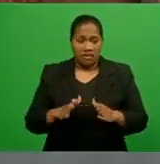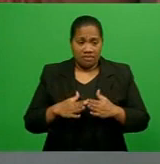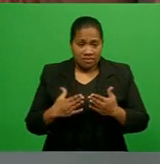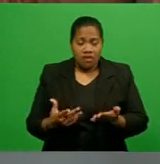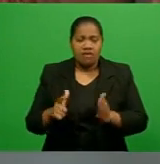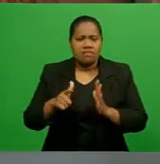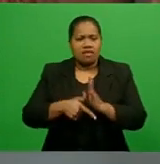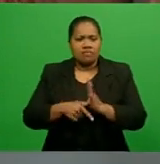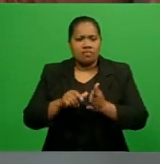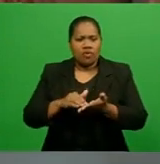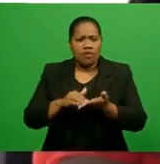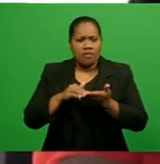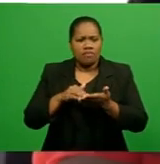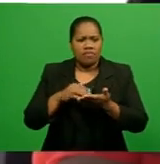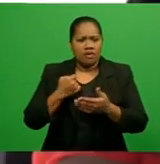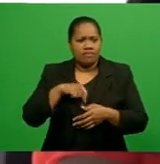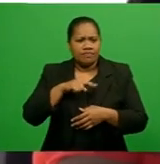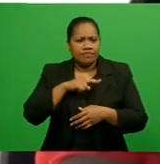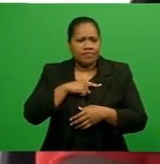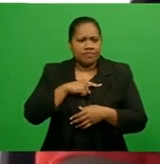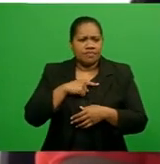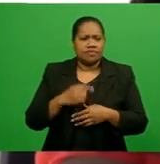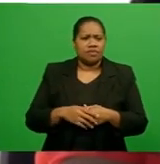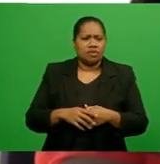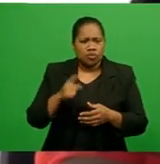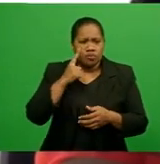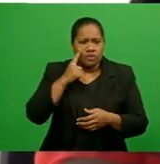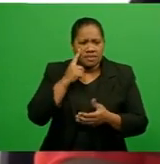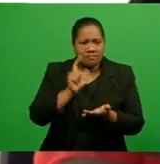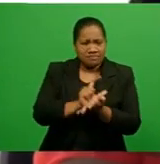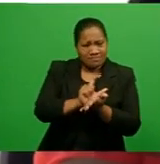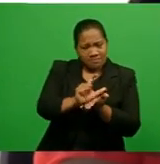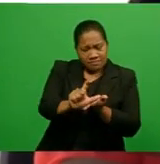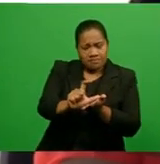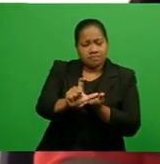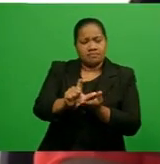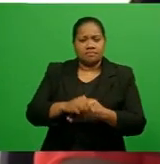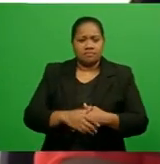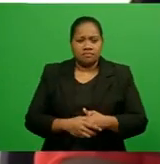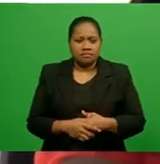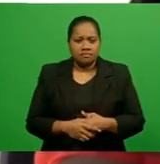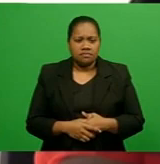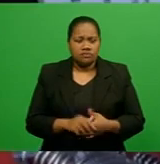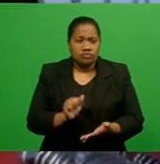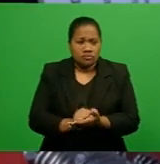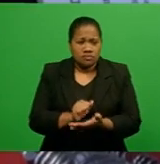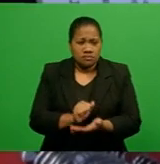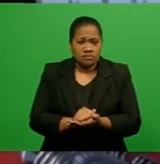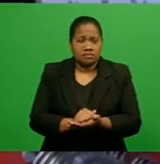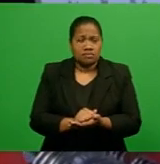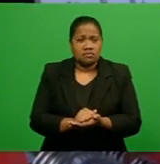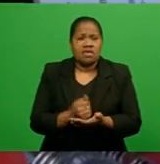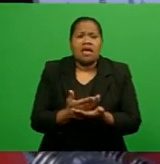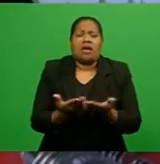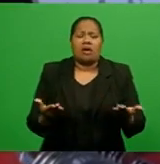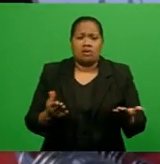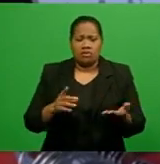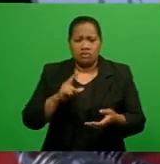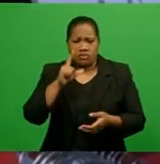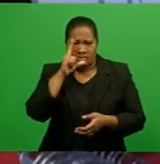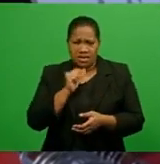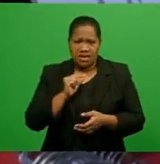who serve to see clearly, or to clearly see how we can